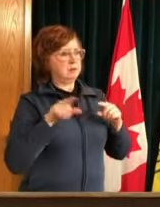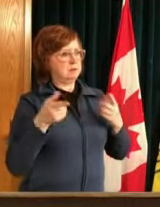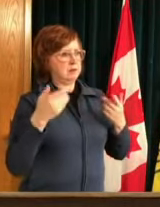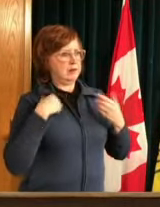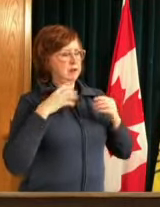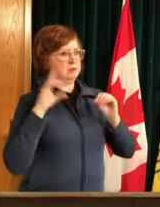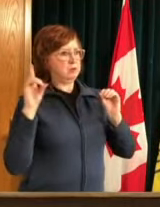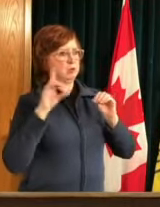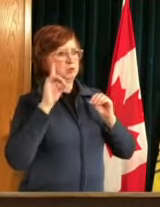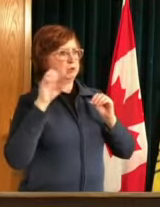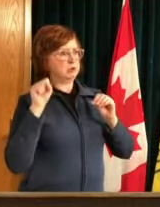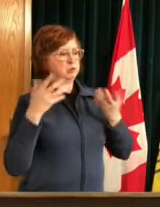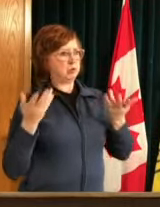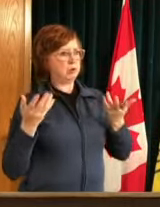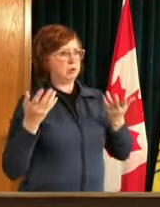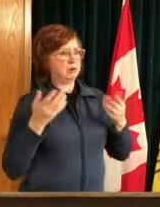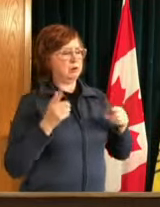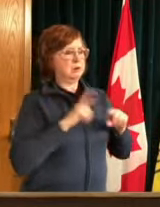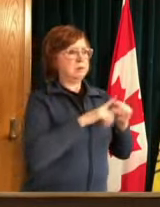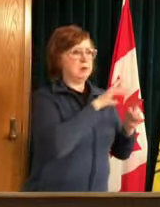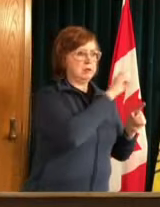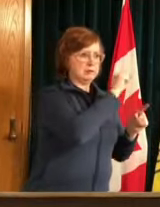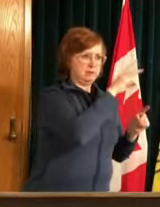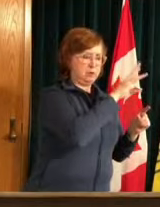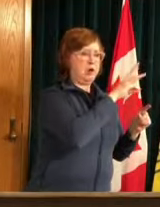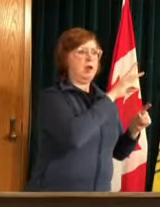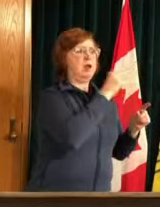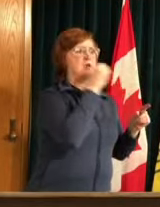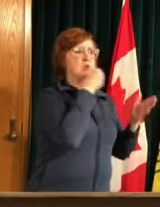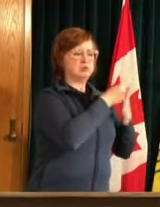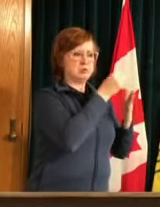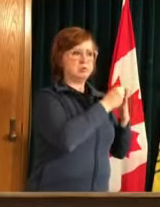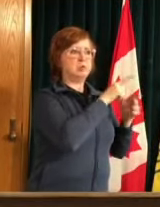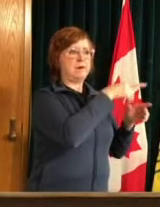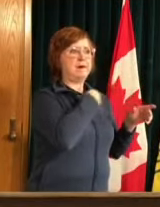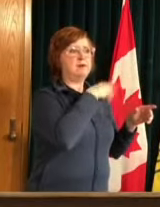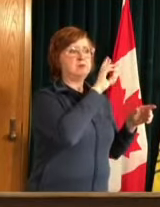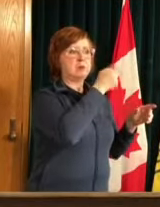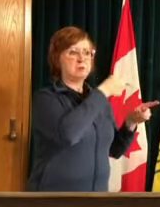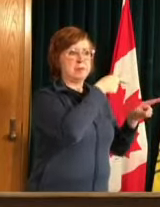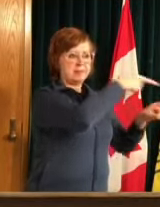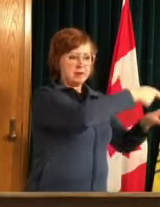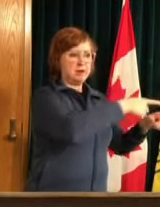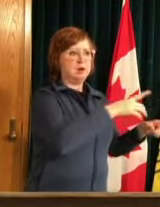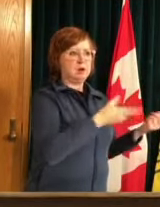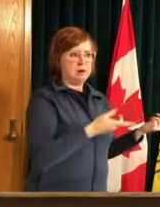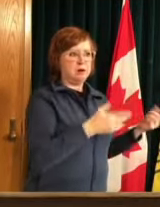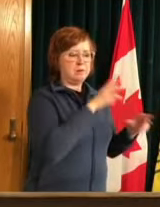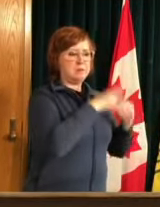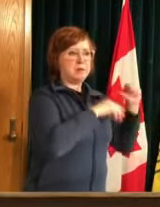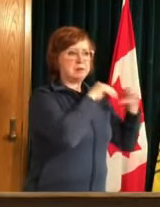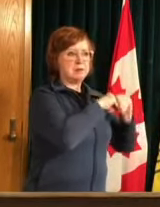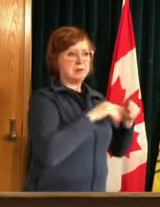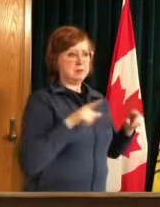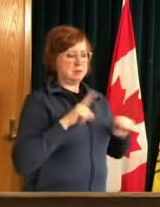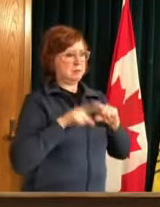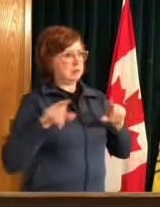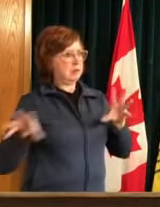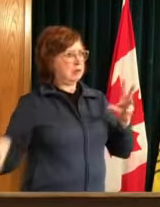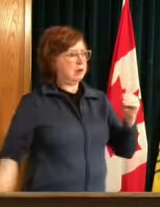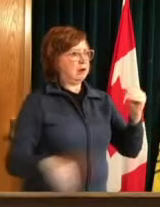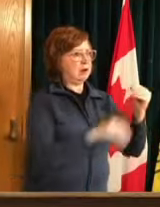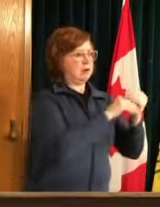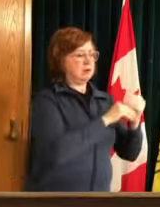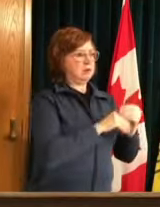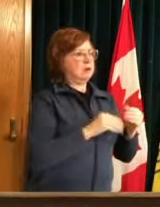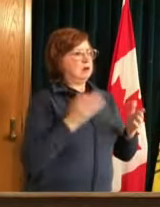stores um will you consider adding again i know we asked this every week would you consider asking uh adding grocery